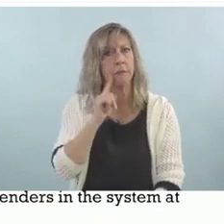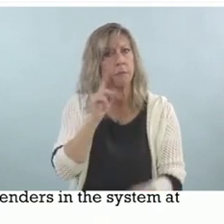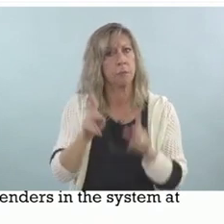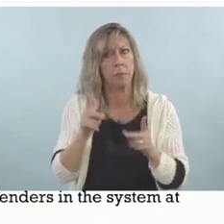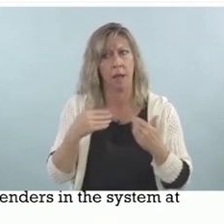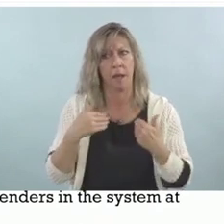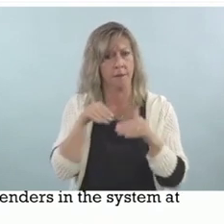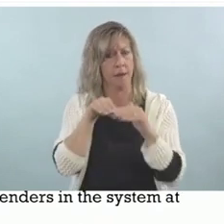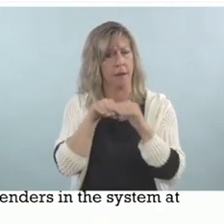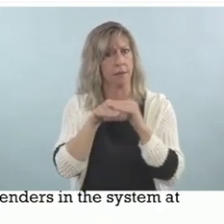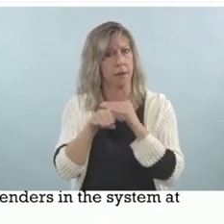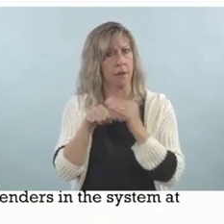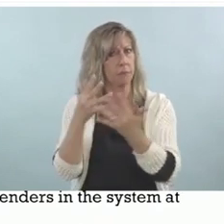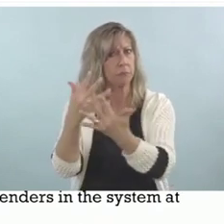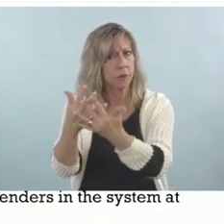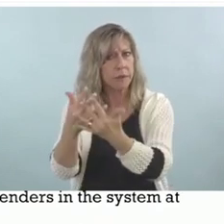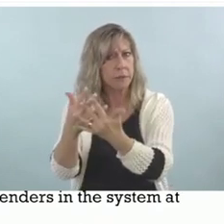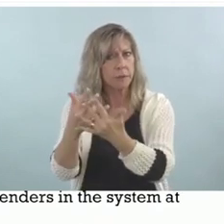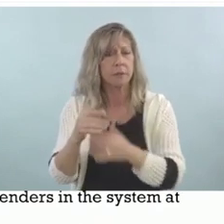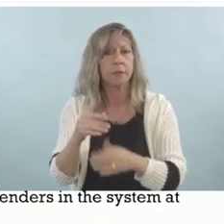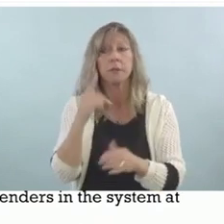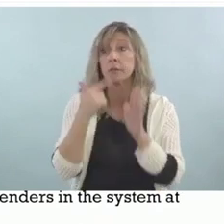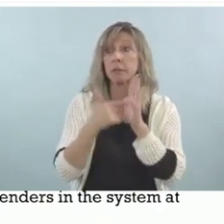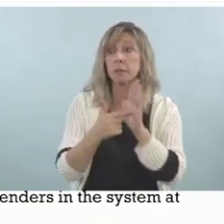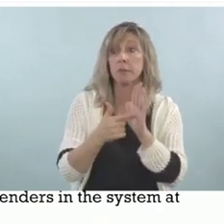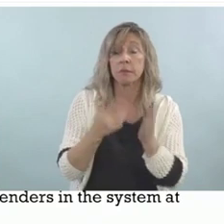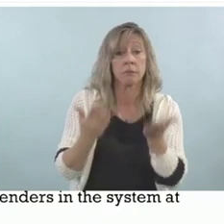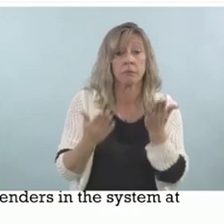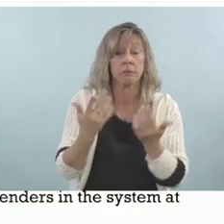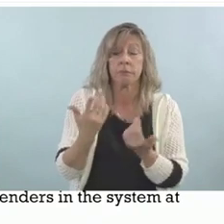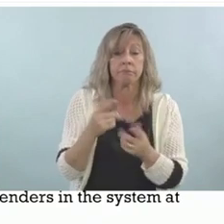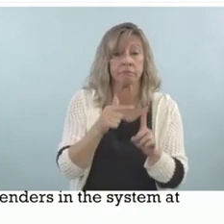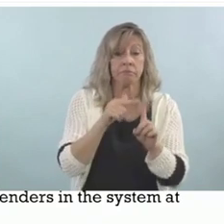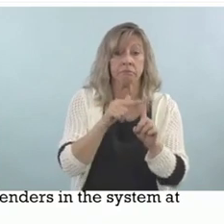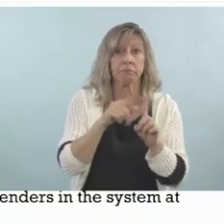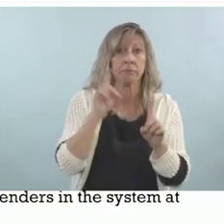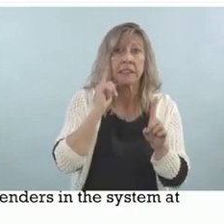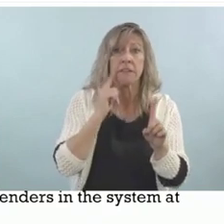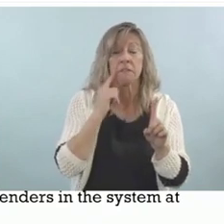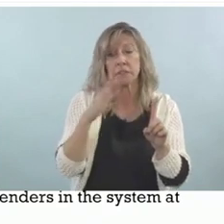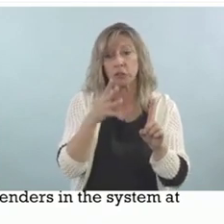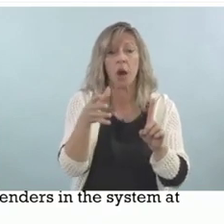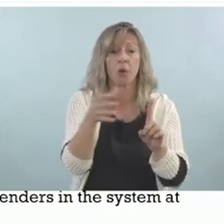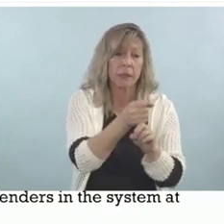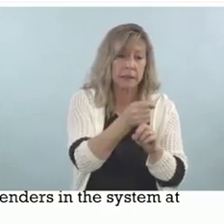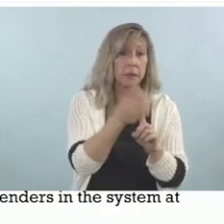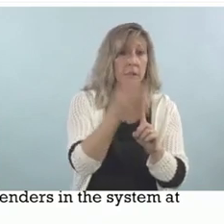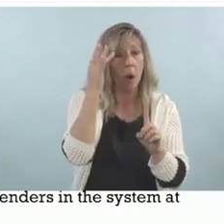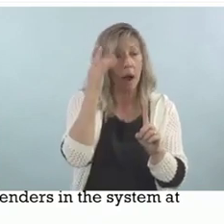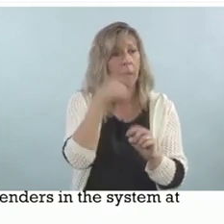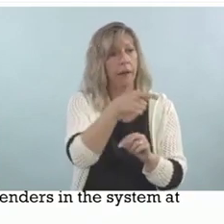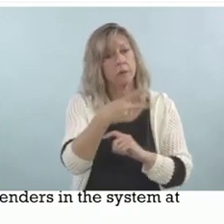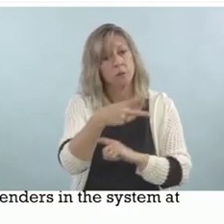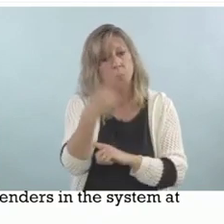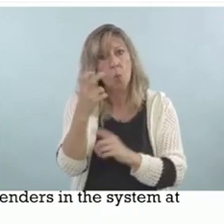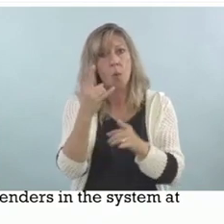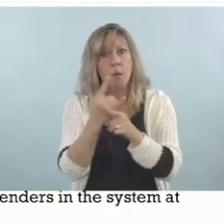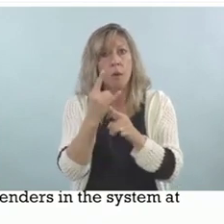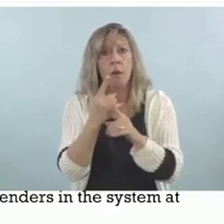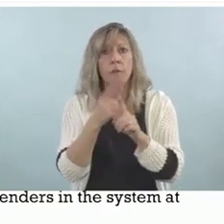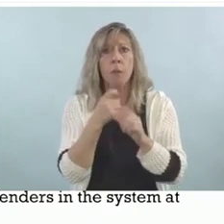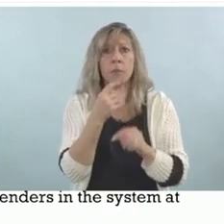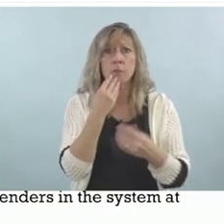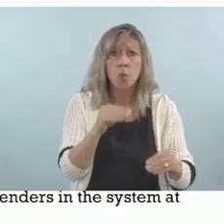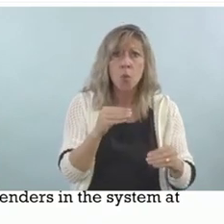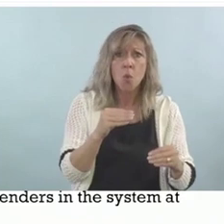who maybe was arrested for stealing some wine, stealing some alcohol from a liquor store may have an